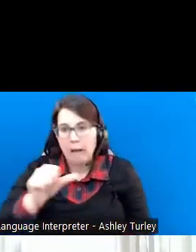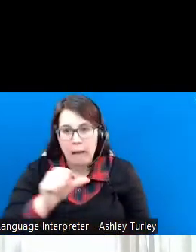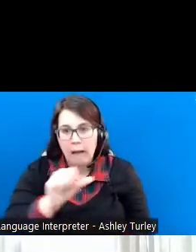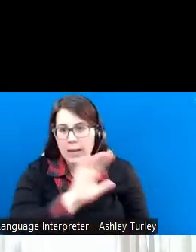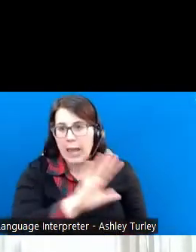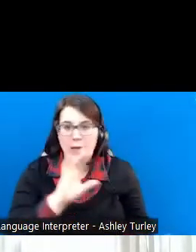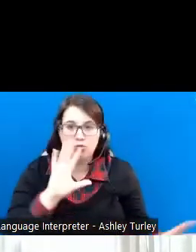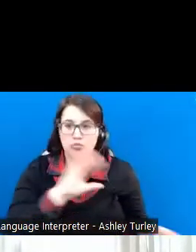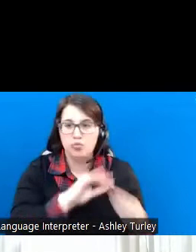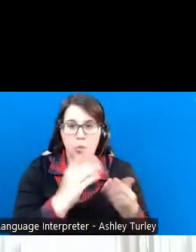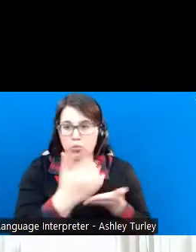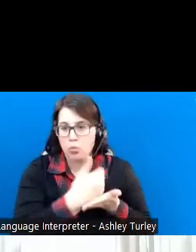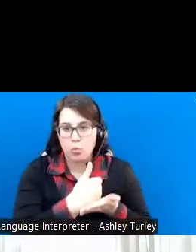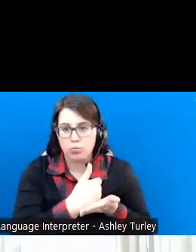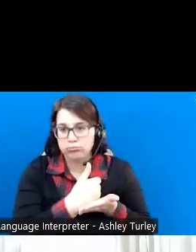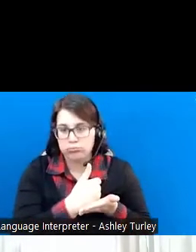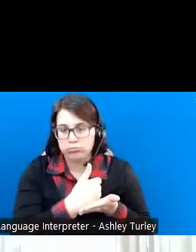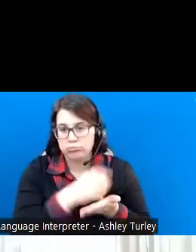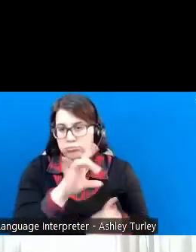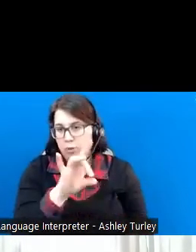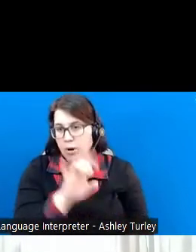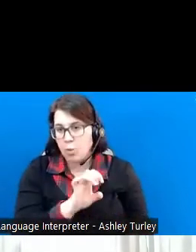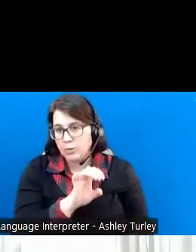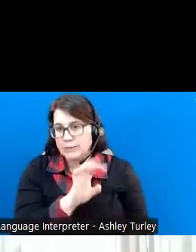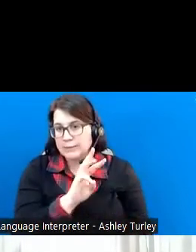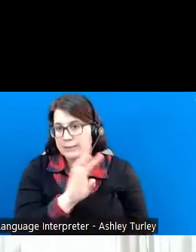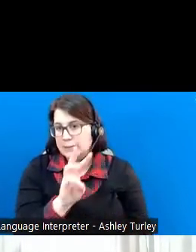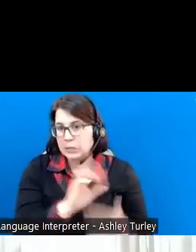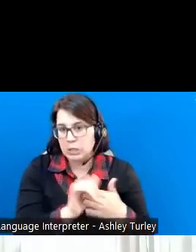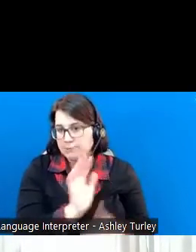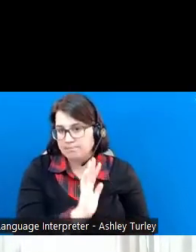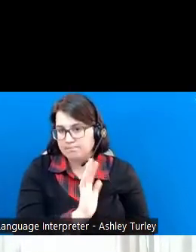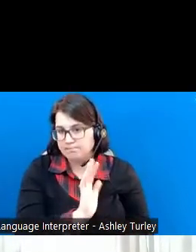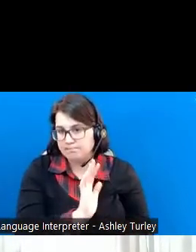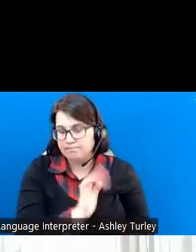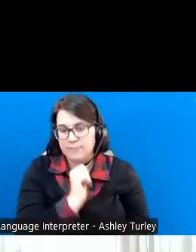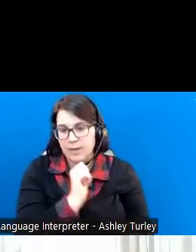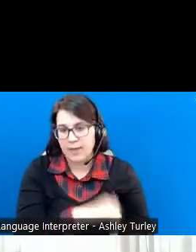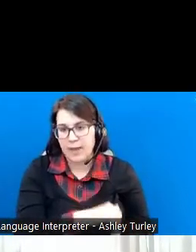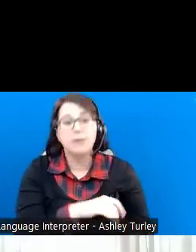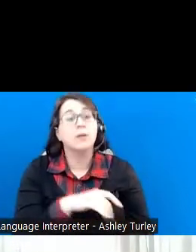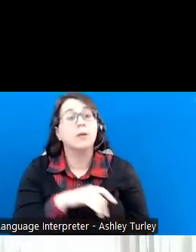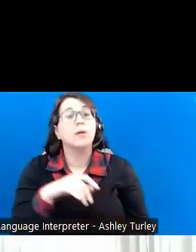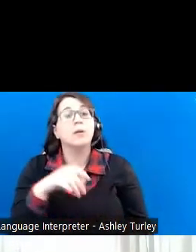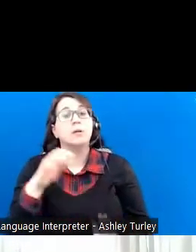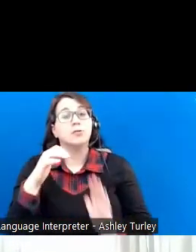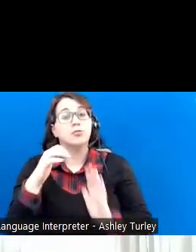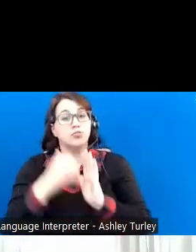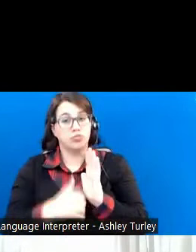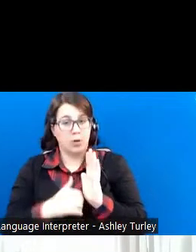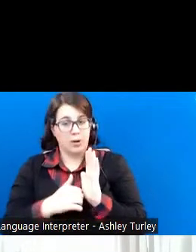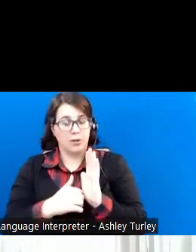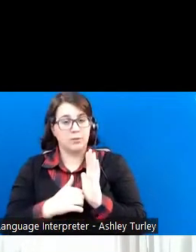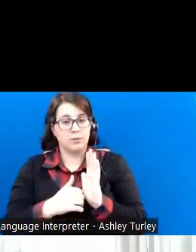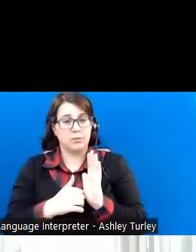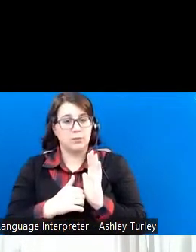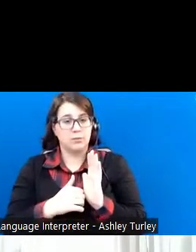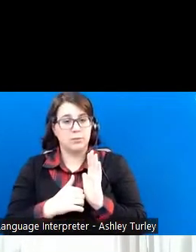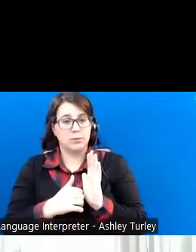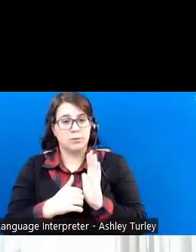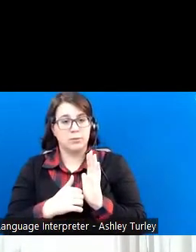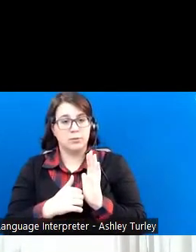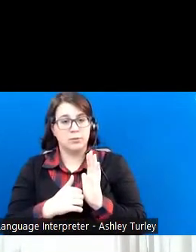actually made of $866, but we're going to subtract what he,